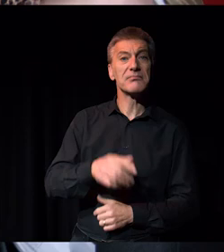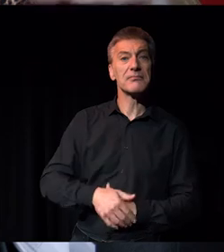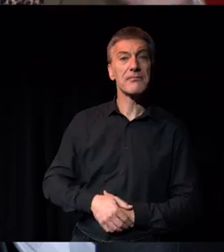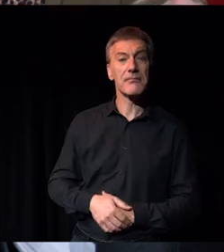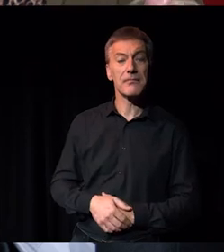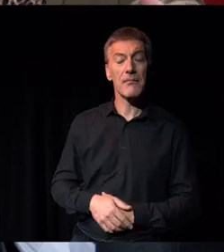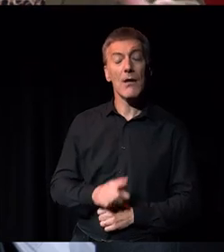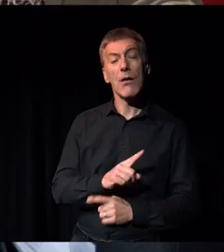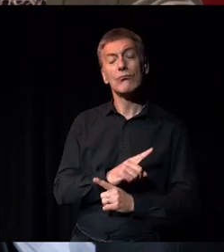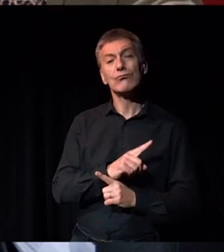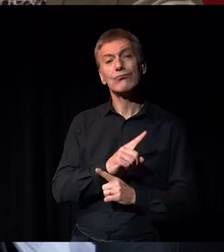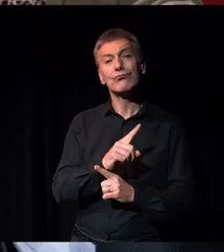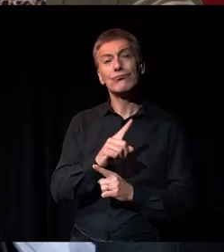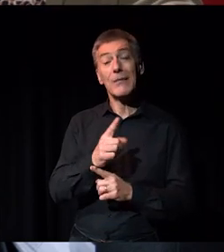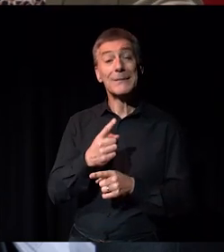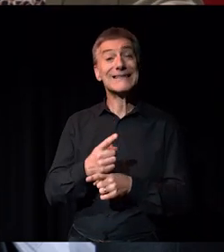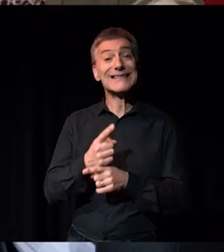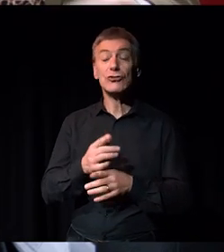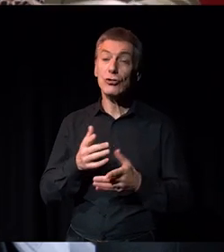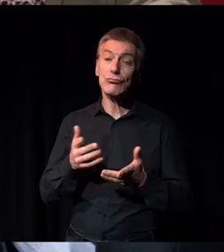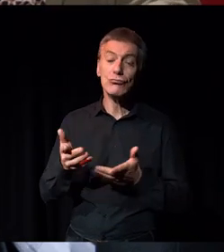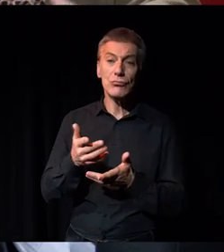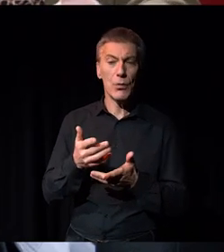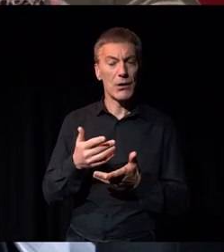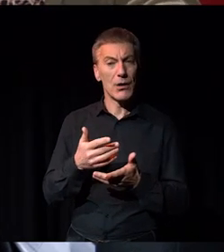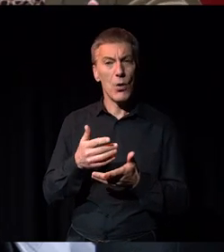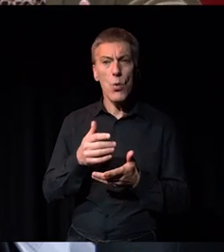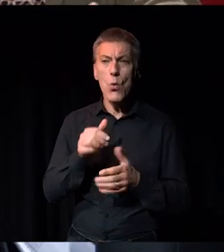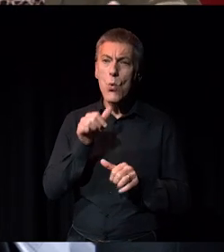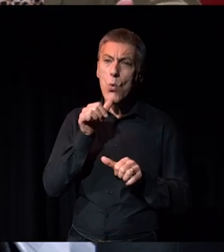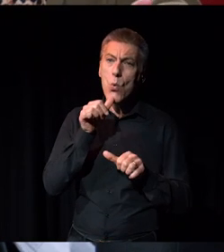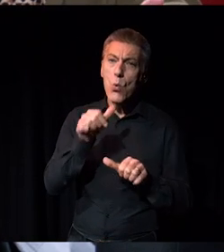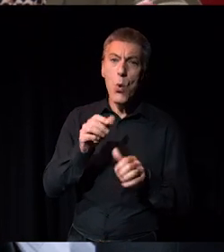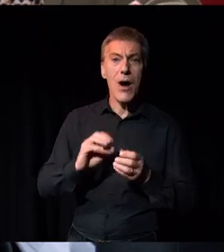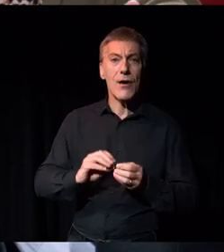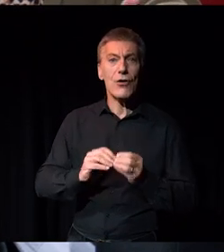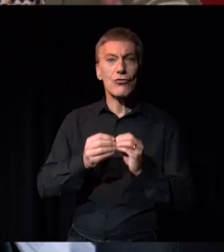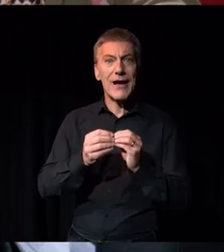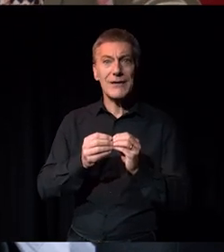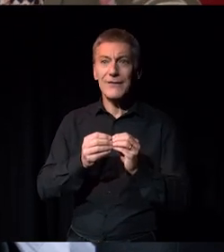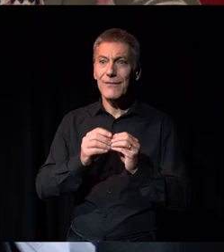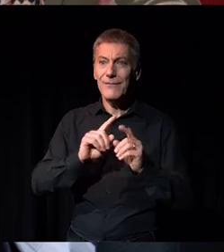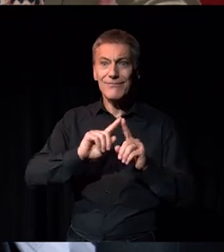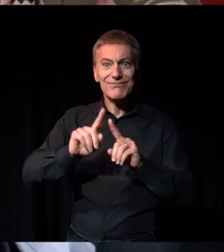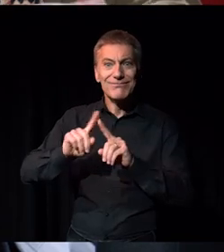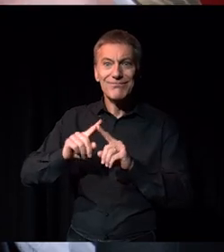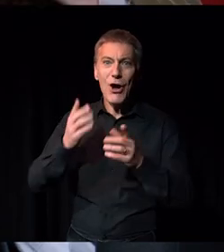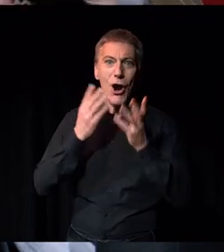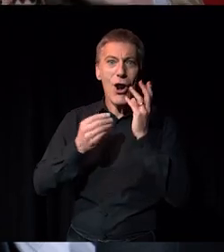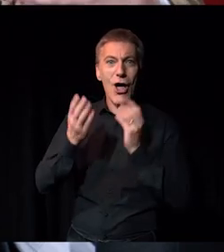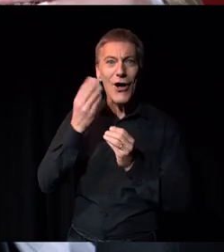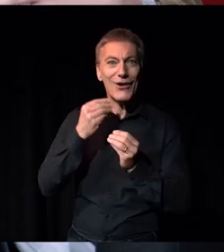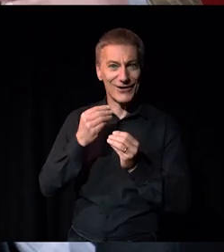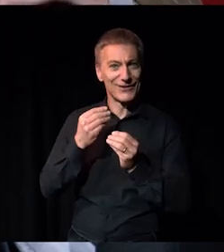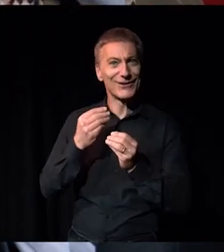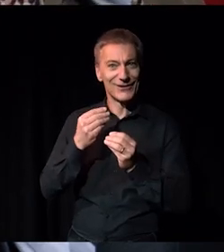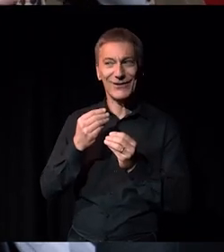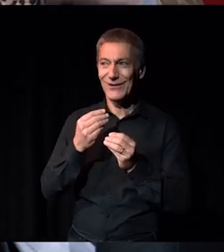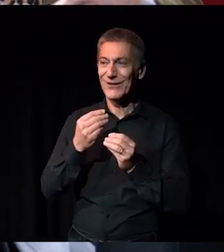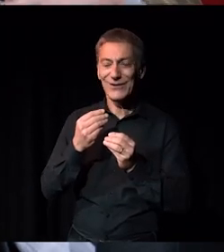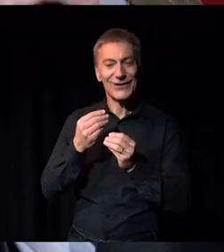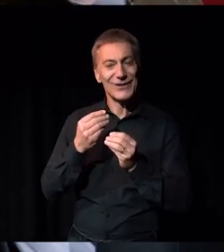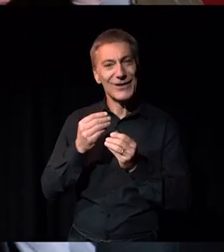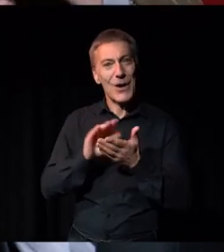And then when I was in teaching, I really found an affinity with, you know, creative ways of learning. And then through that, you know,